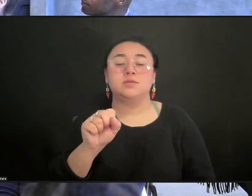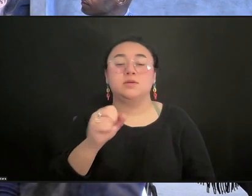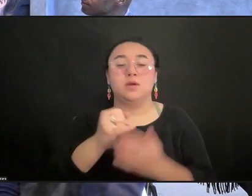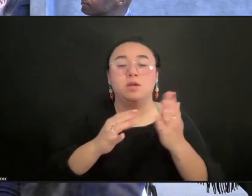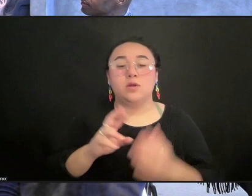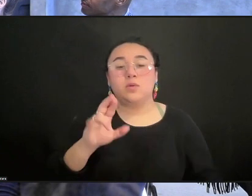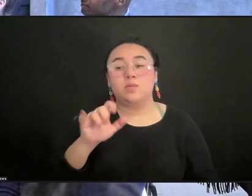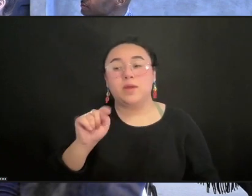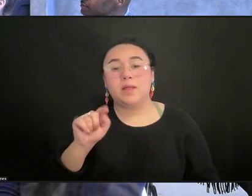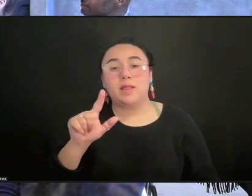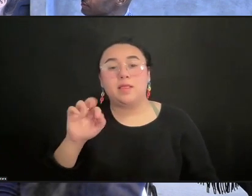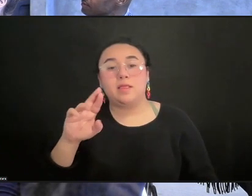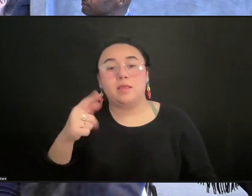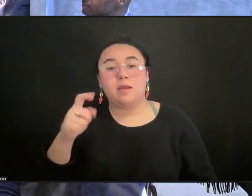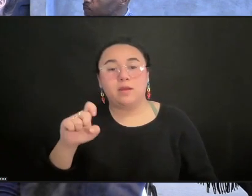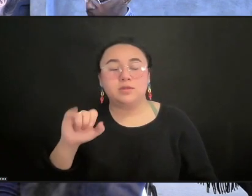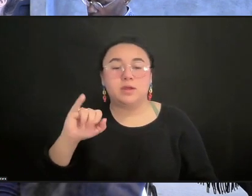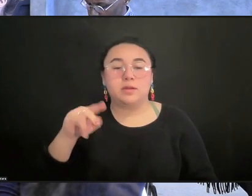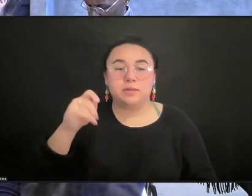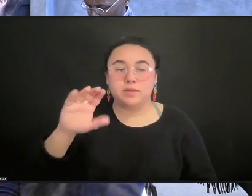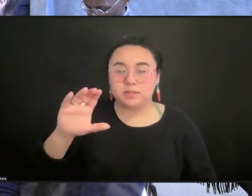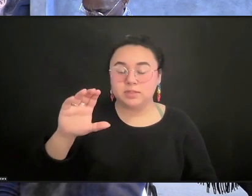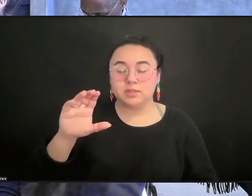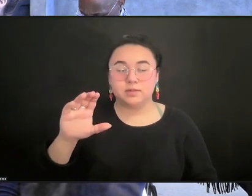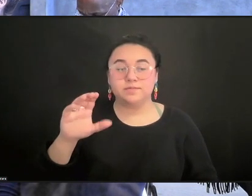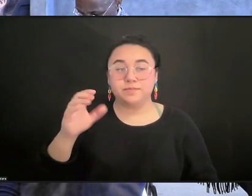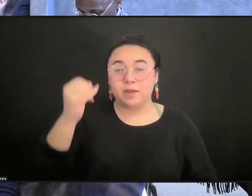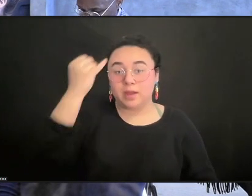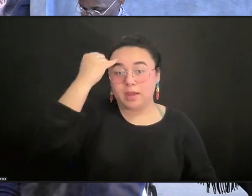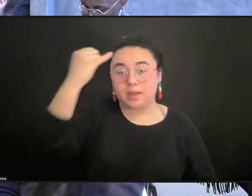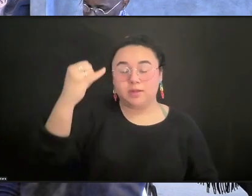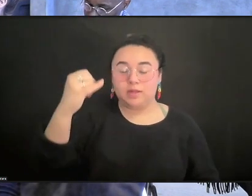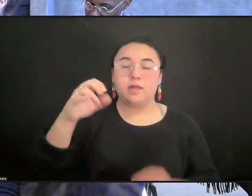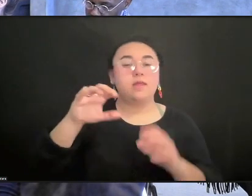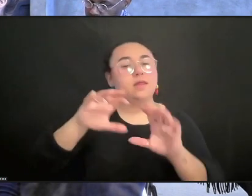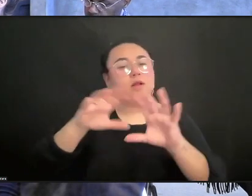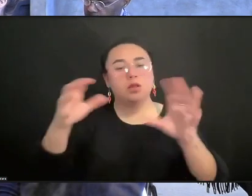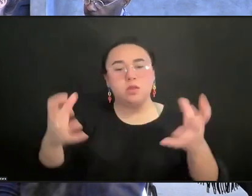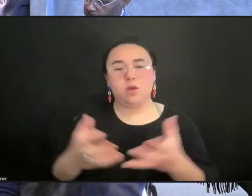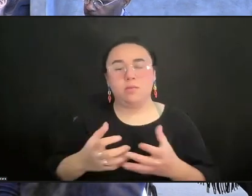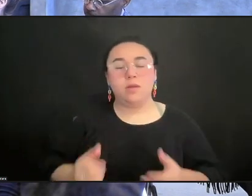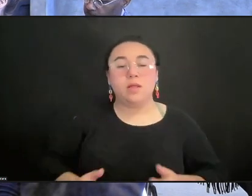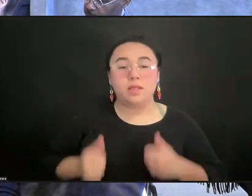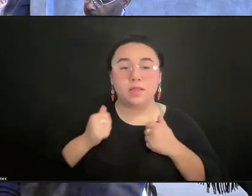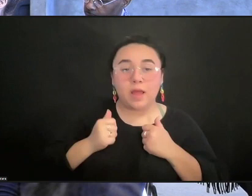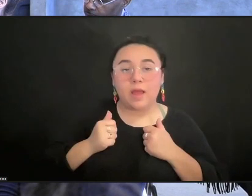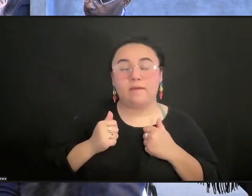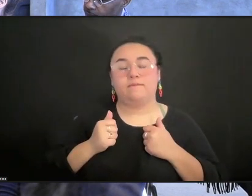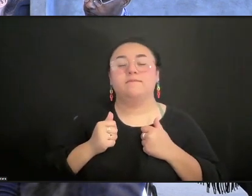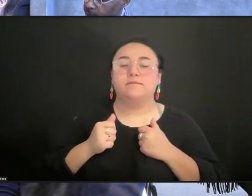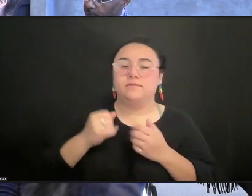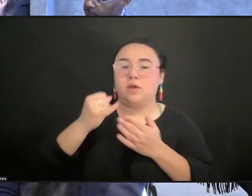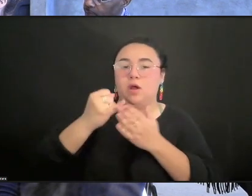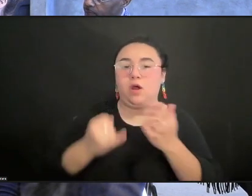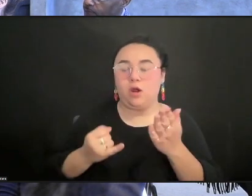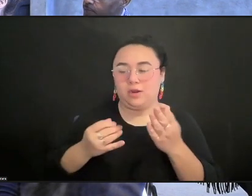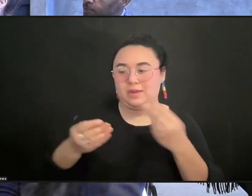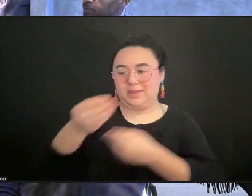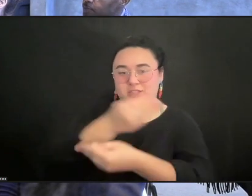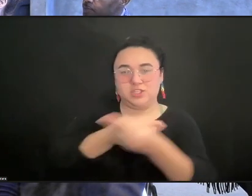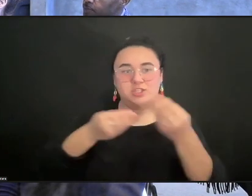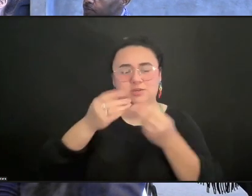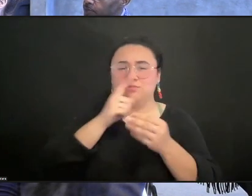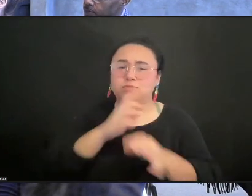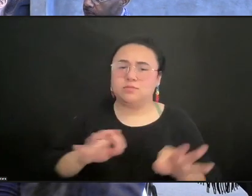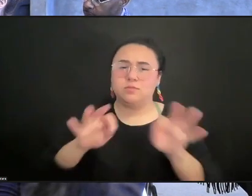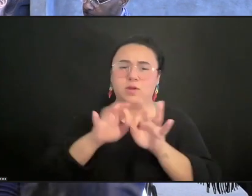is premised on the belief that global live art exchange remains essential to the world, in particular to the cultural